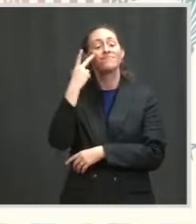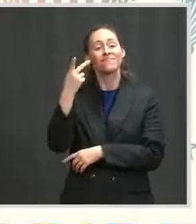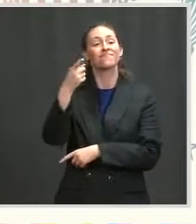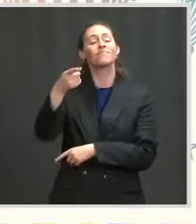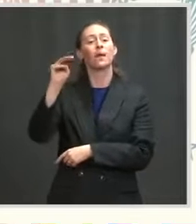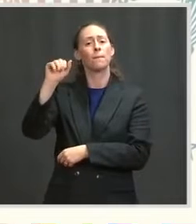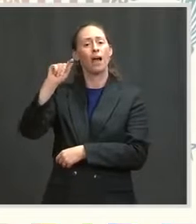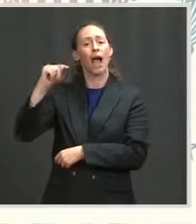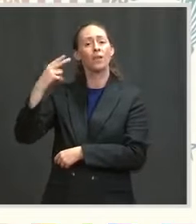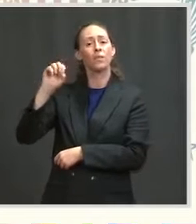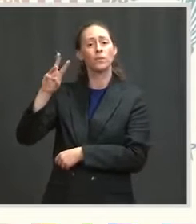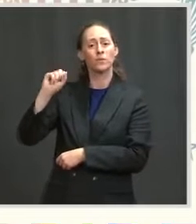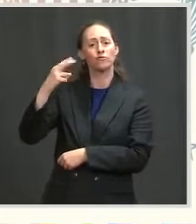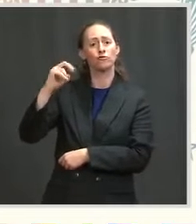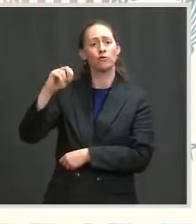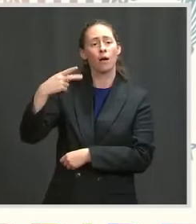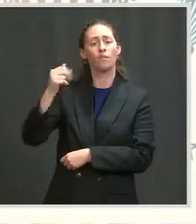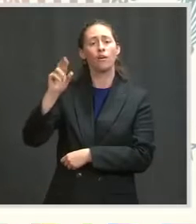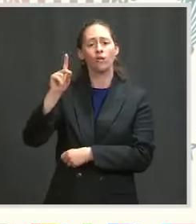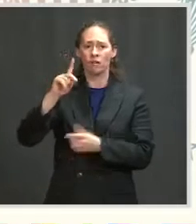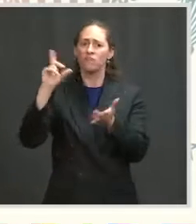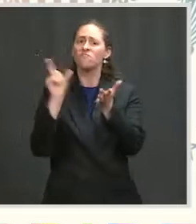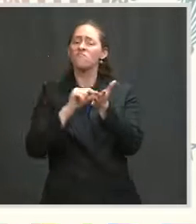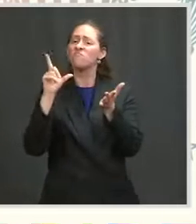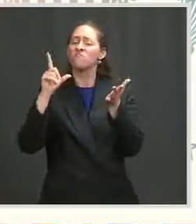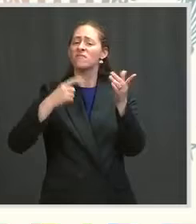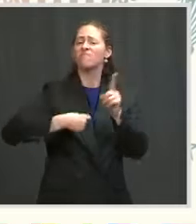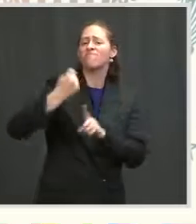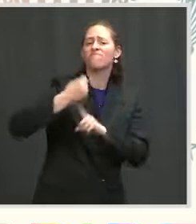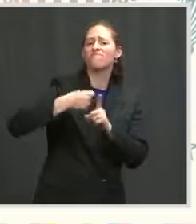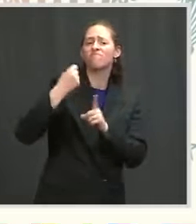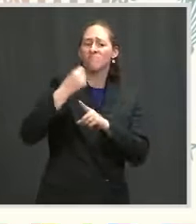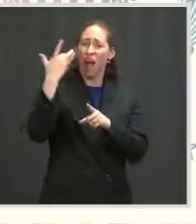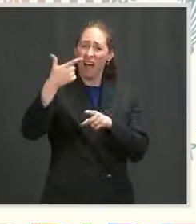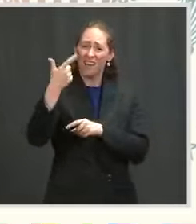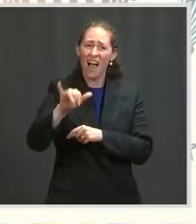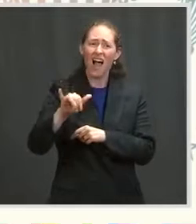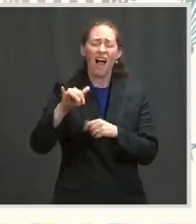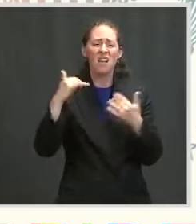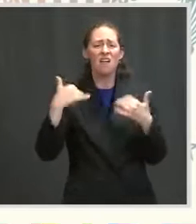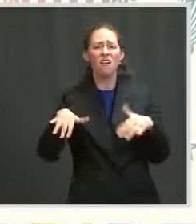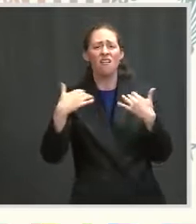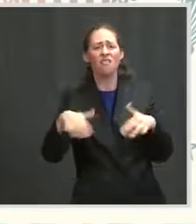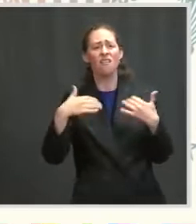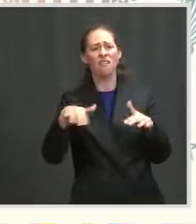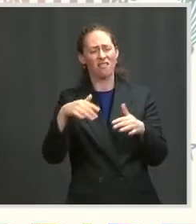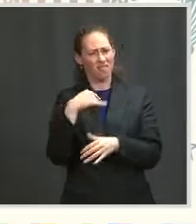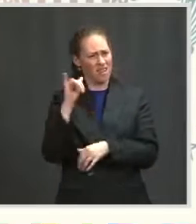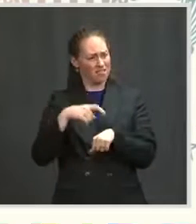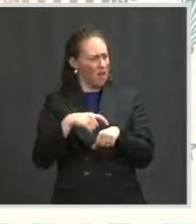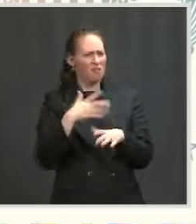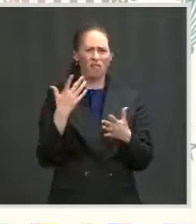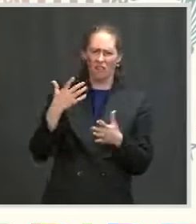because he was gay. At that age, I had never even heard the term LGBT, let alone begun to realize that